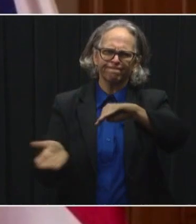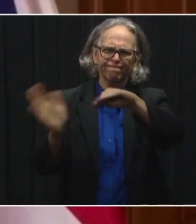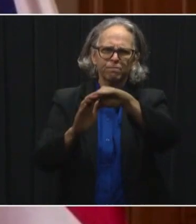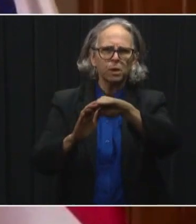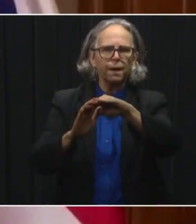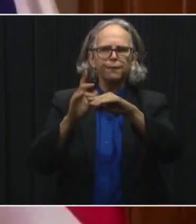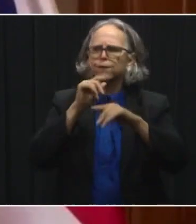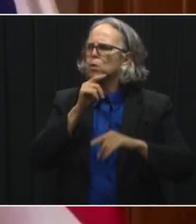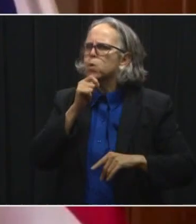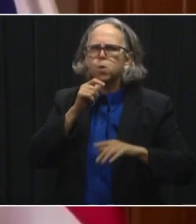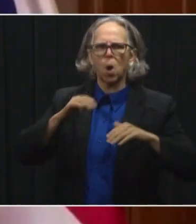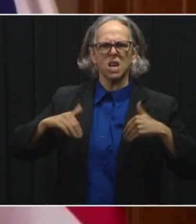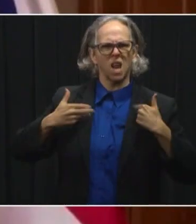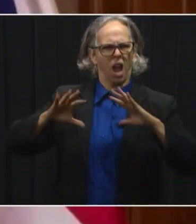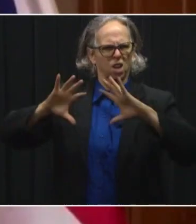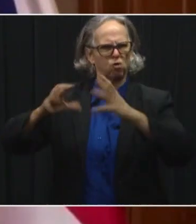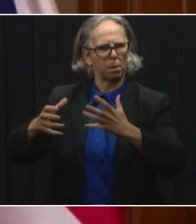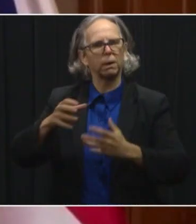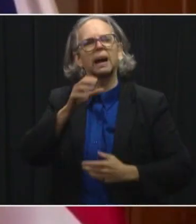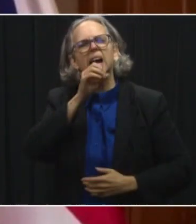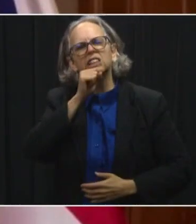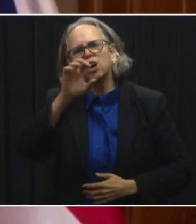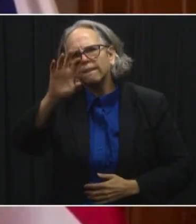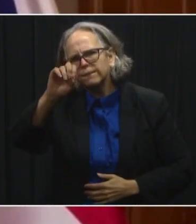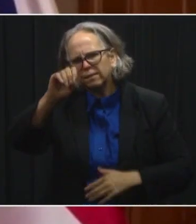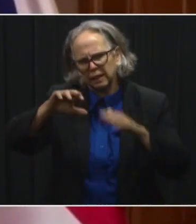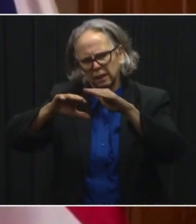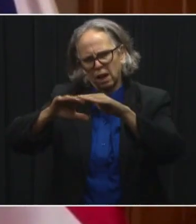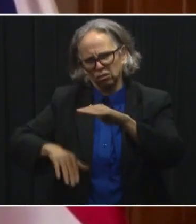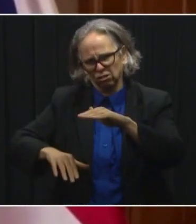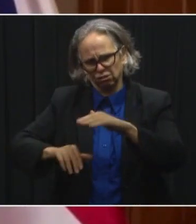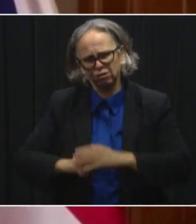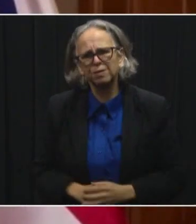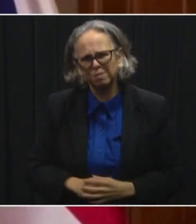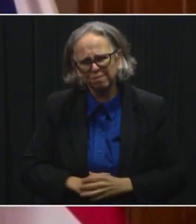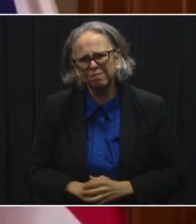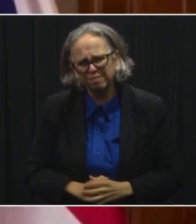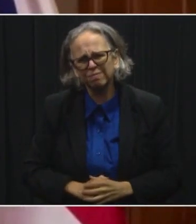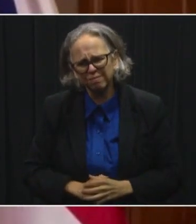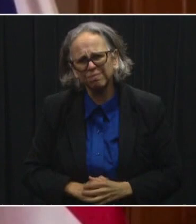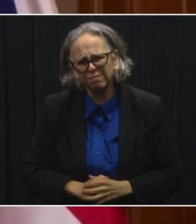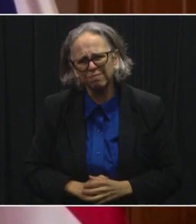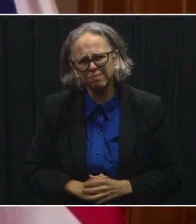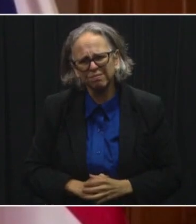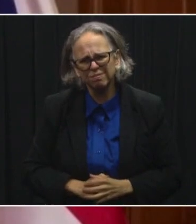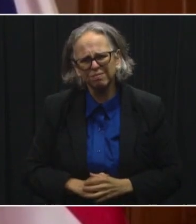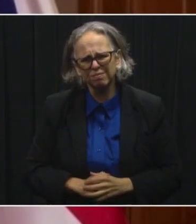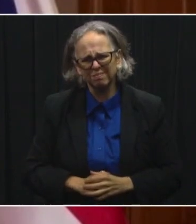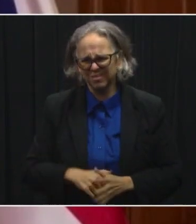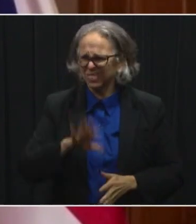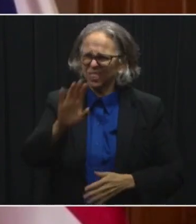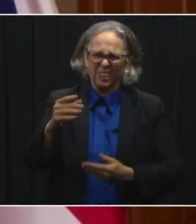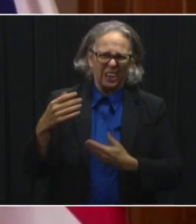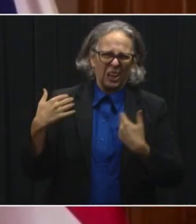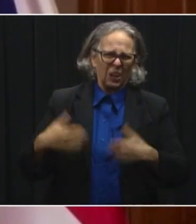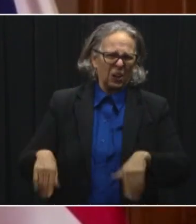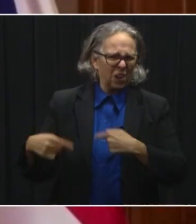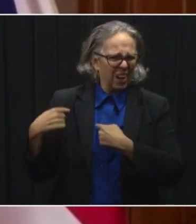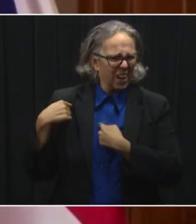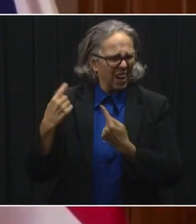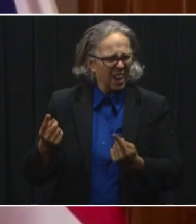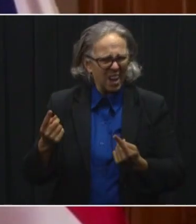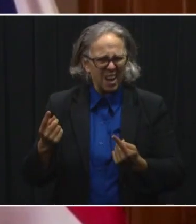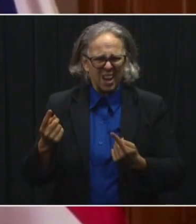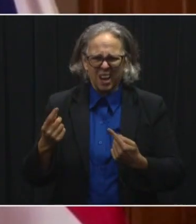50. Uh, throughout this pandemic, even at the worst of times, uh, we were not seeing this many younger people under 50